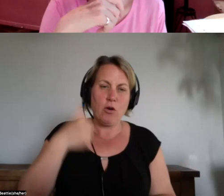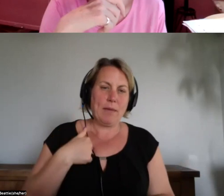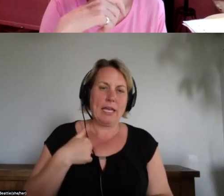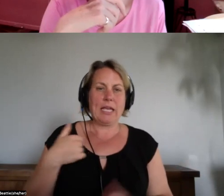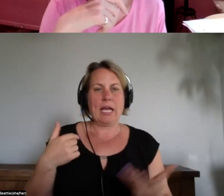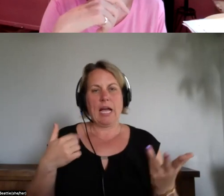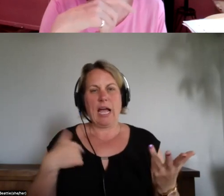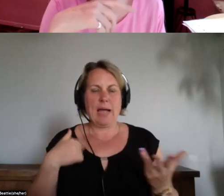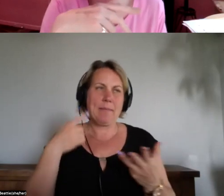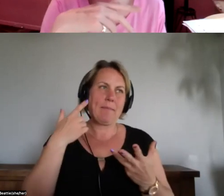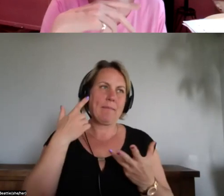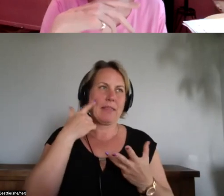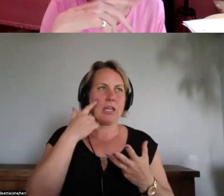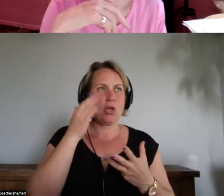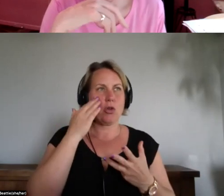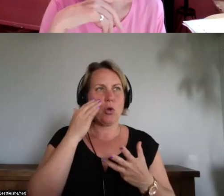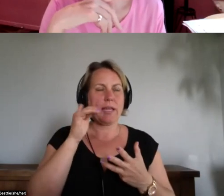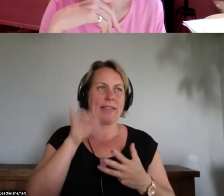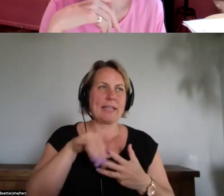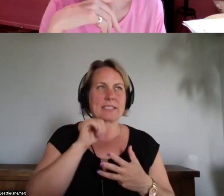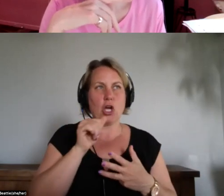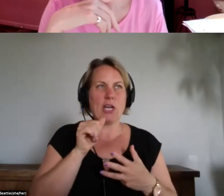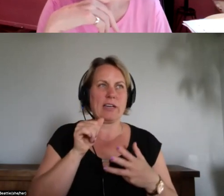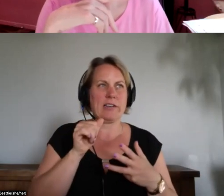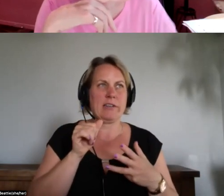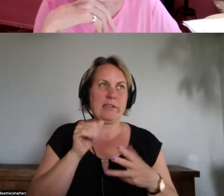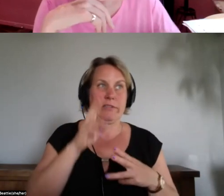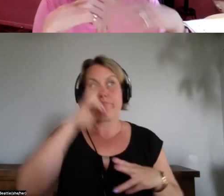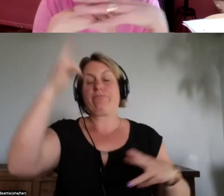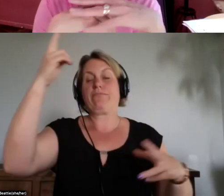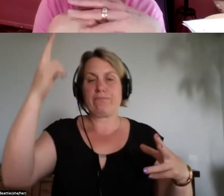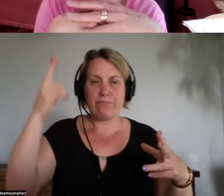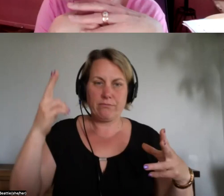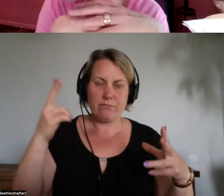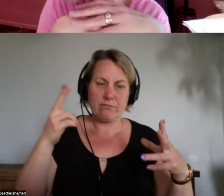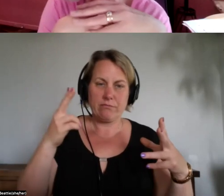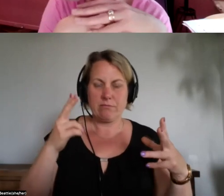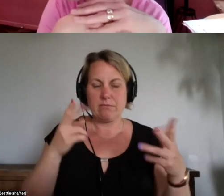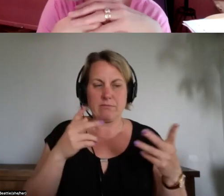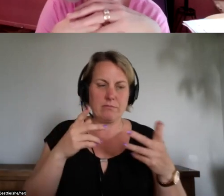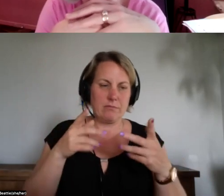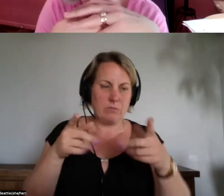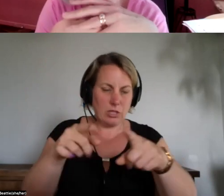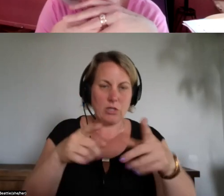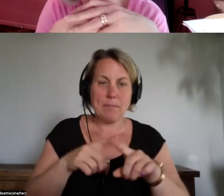supernatural occurrence but resurrecting is the is involvement of the mind